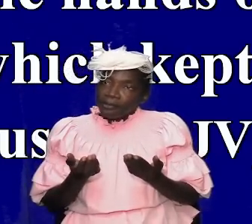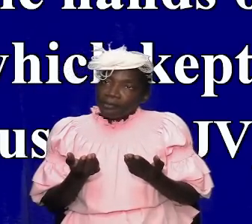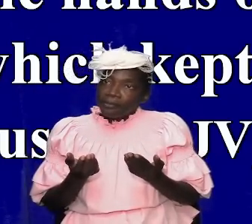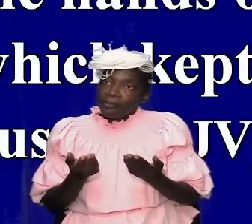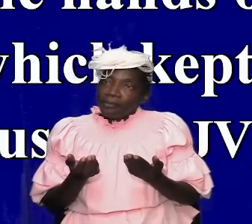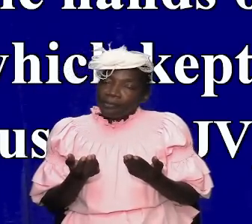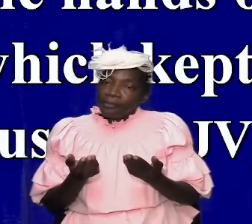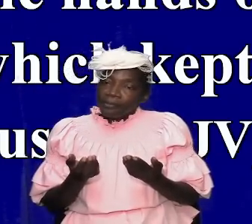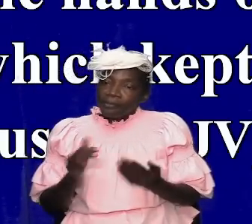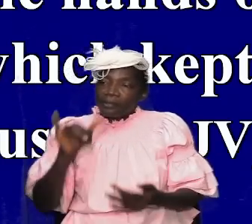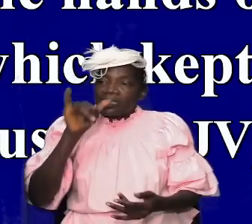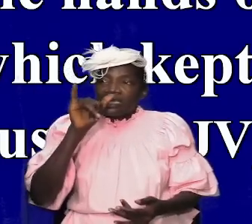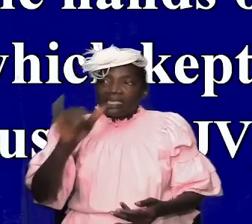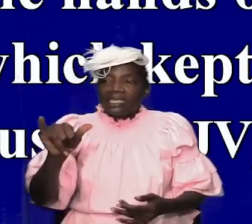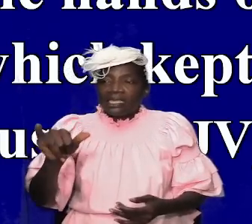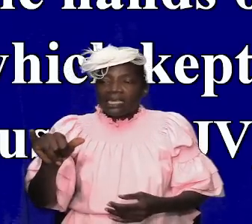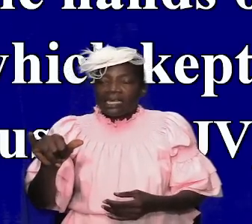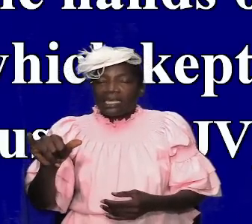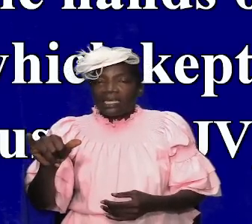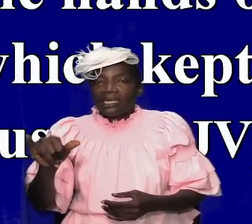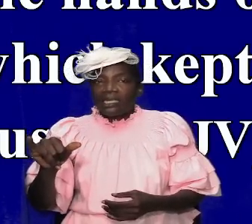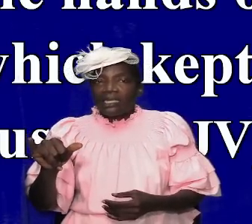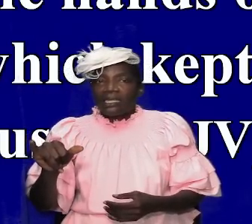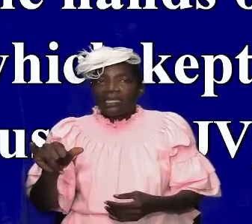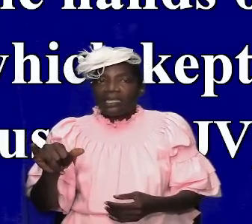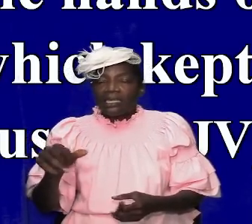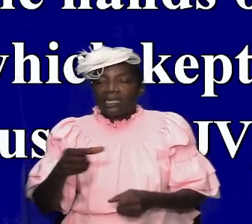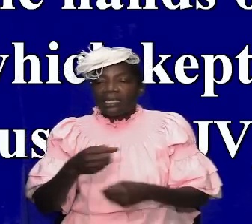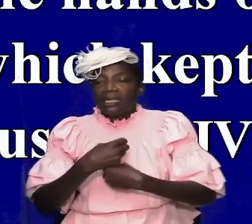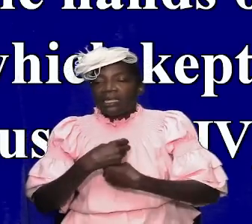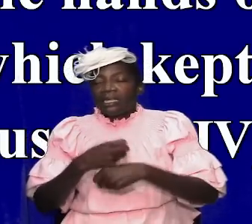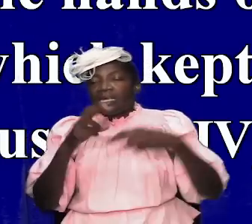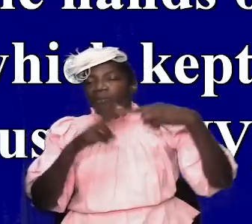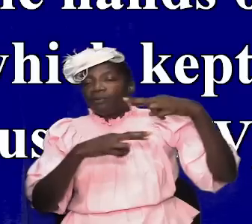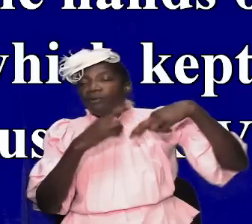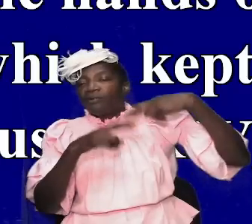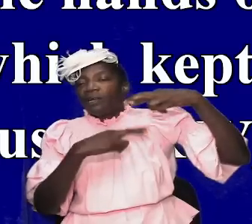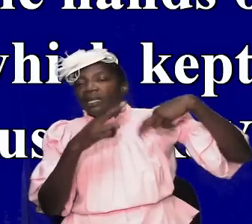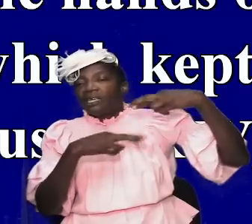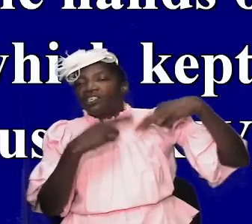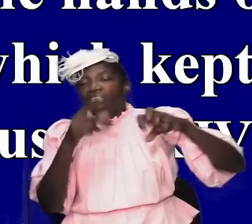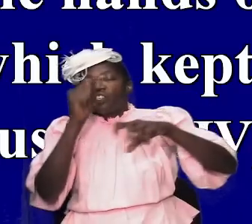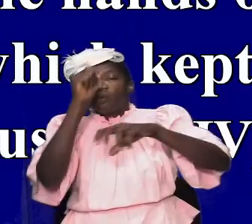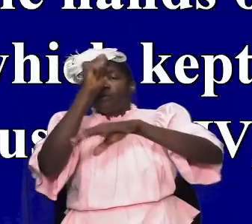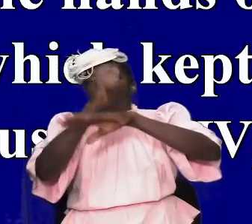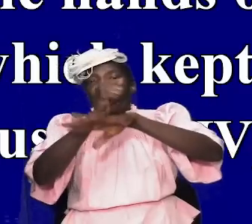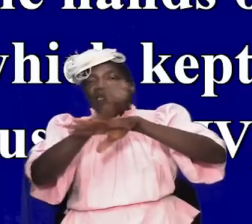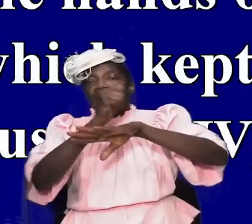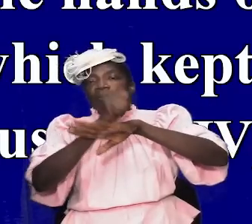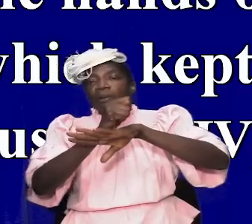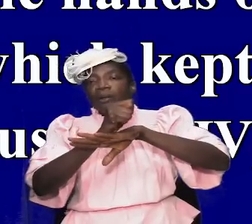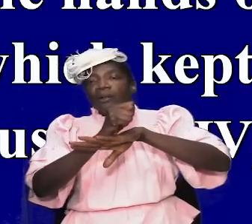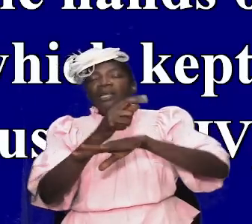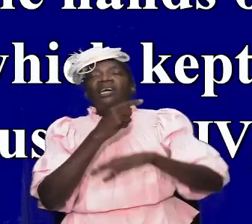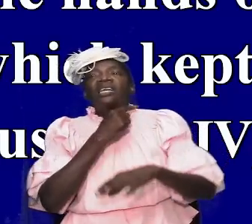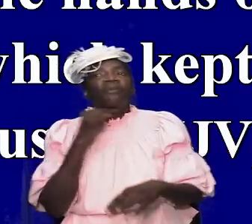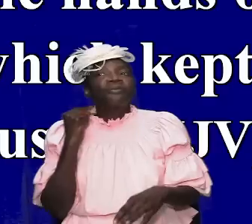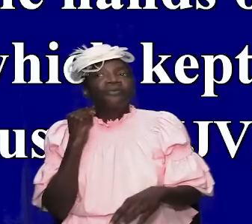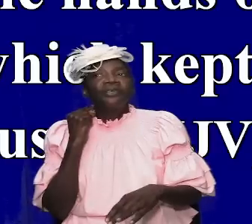they still maintained relationship with the temple and with the priests